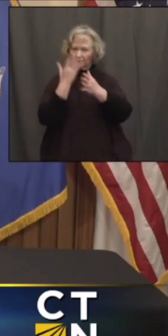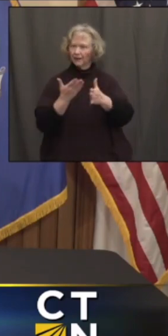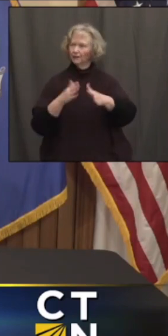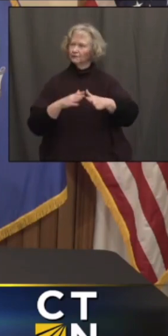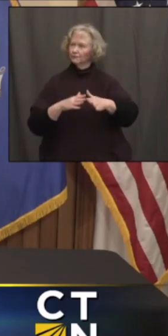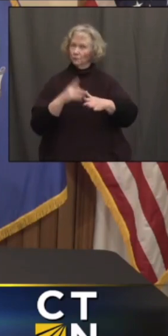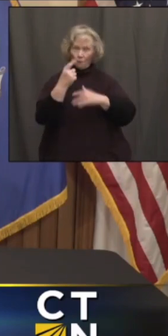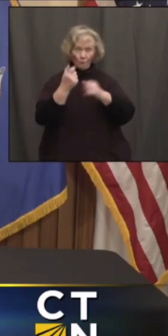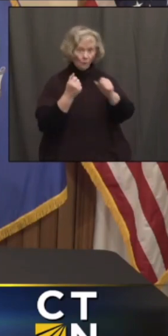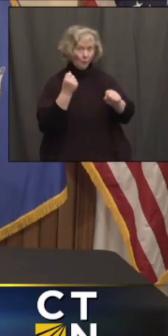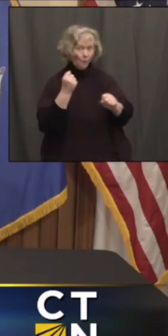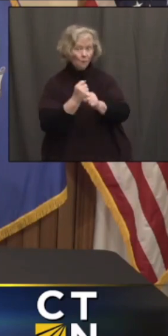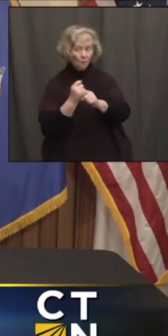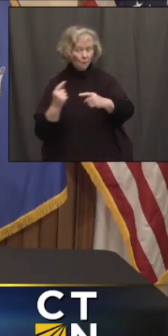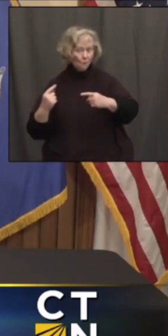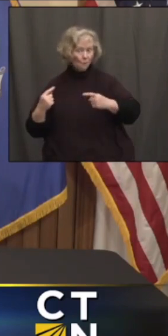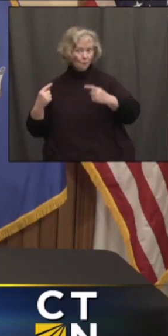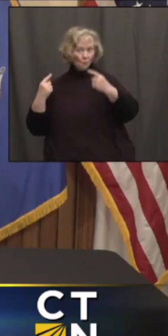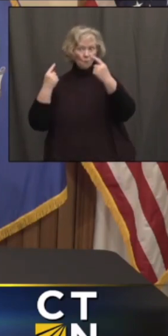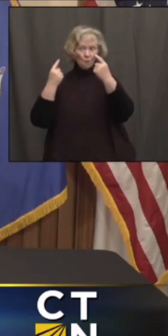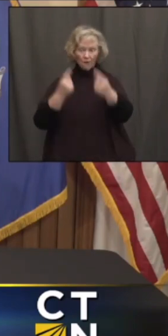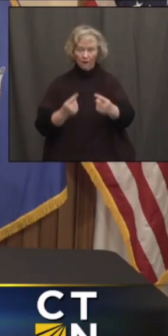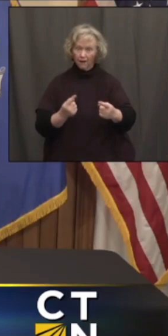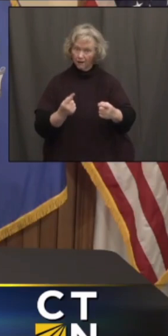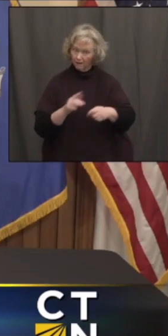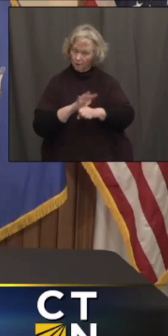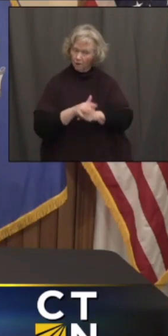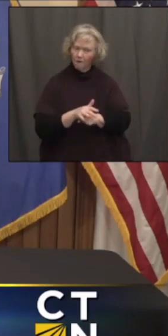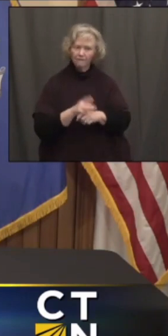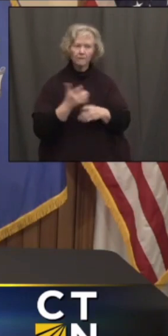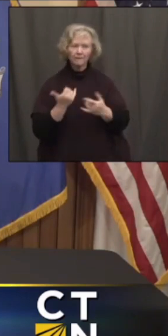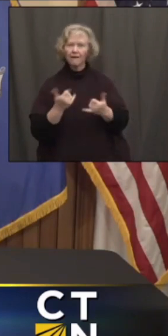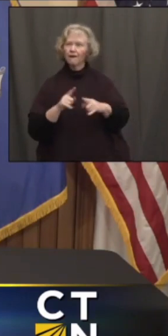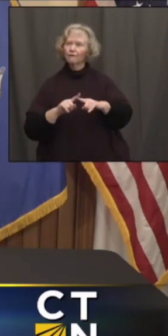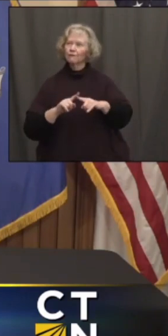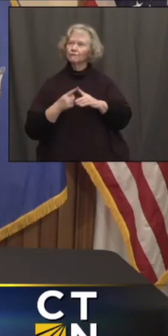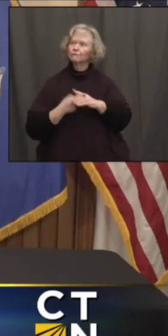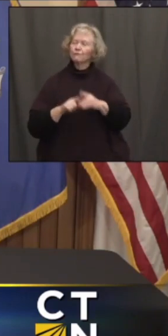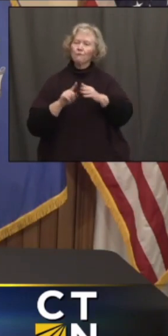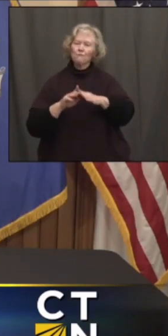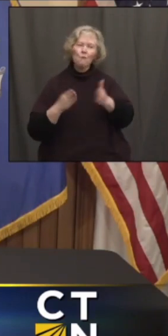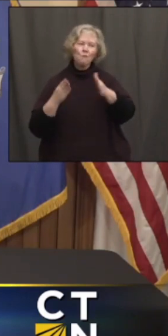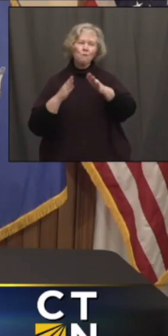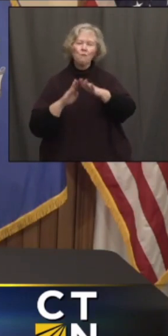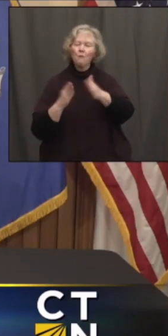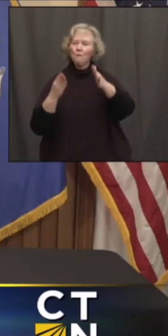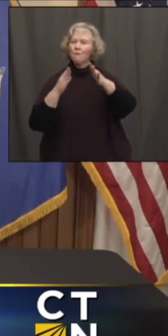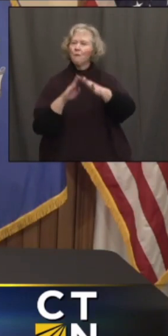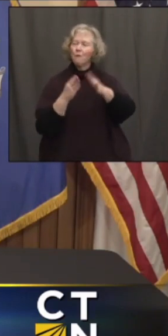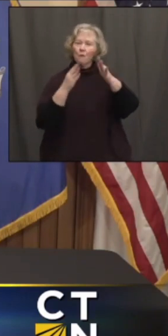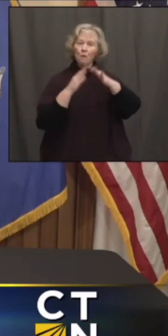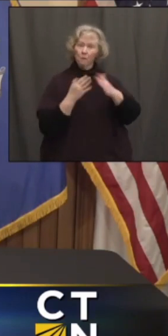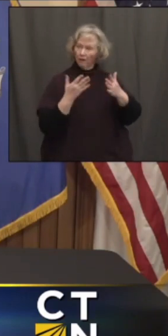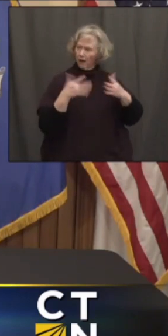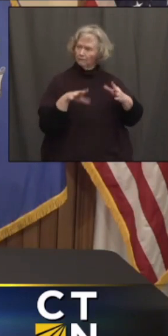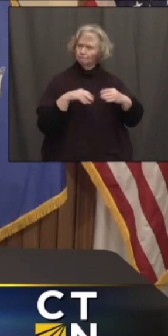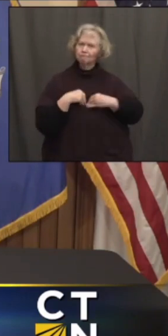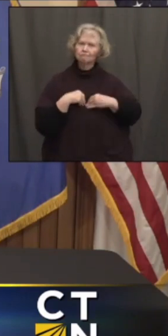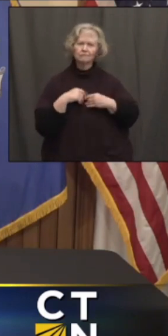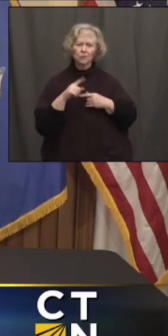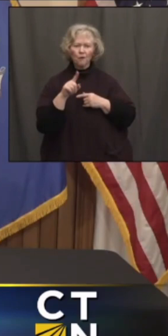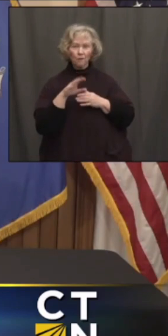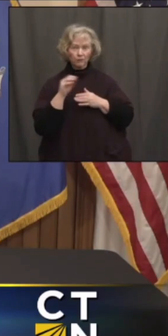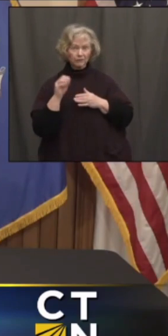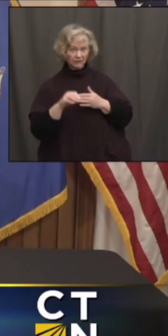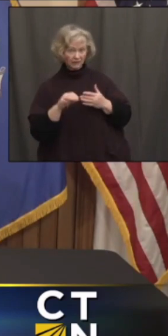the one-year anniversary almost of the pandemic, and to be reopening up a lot of these businesses this month at 100 percent, it's